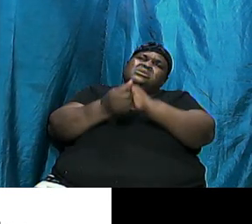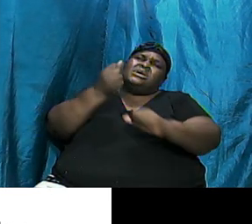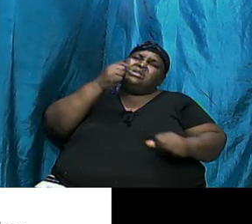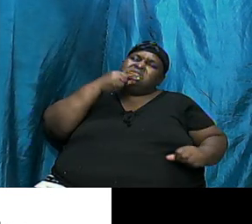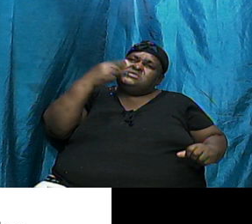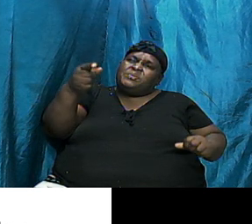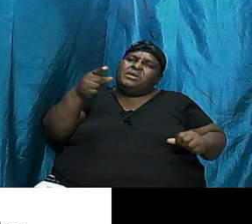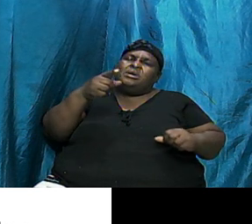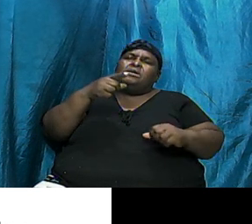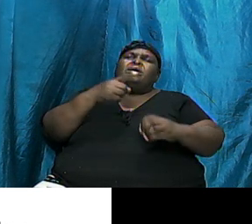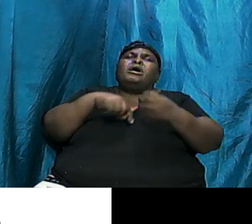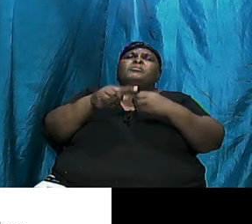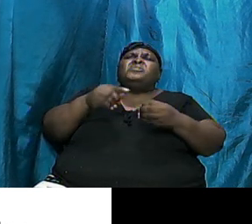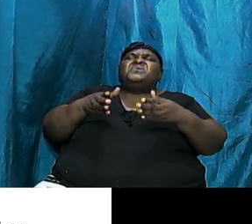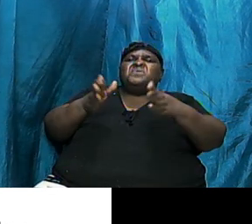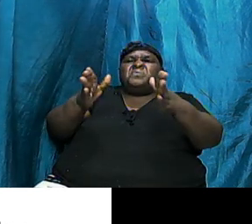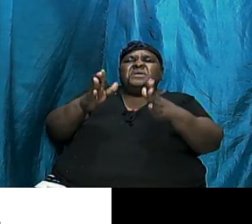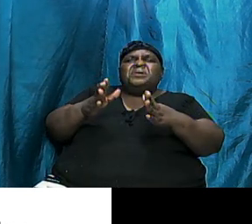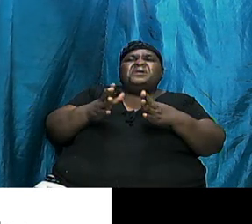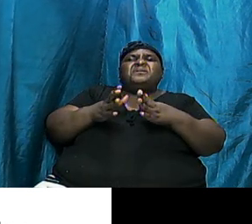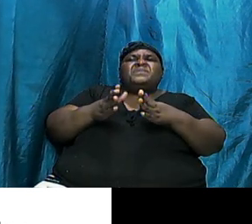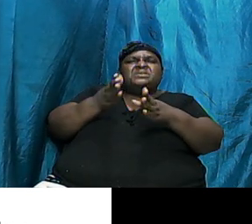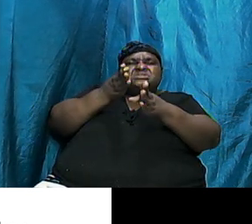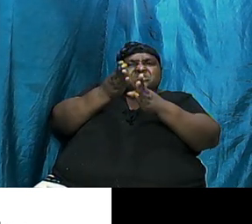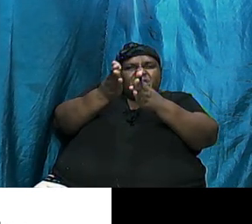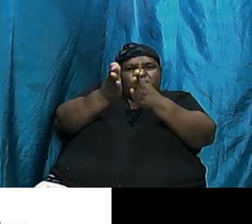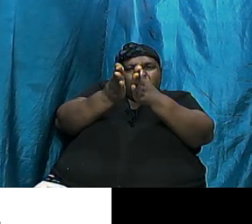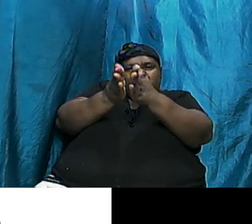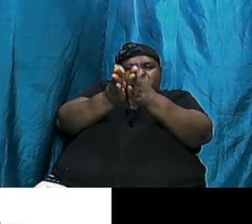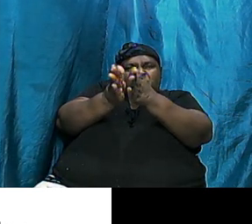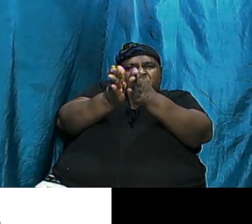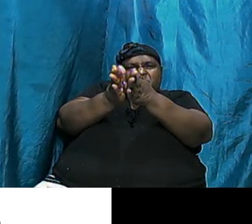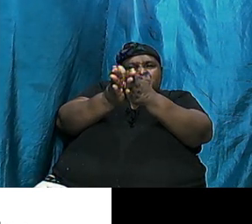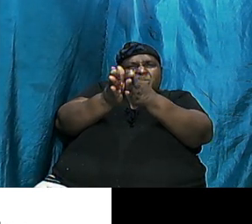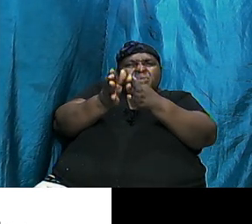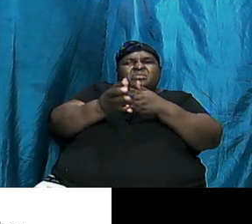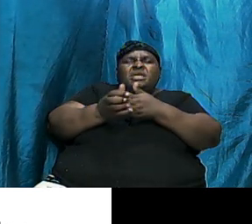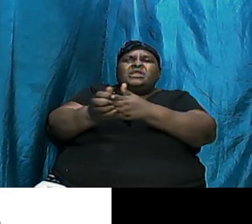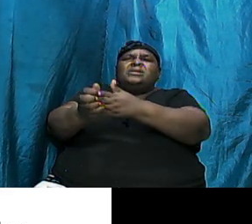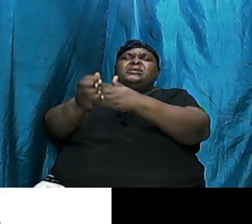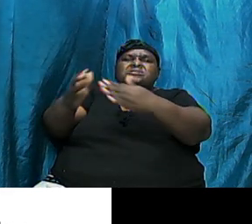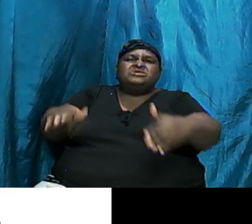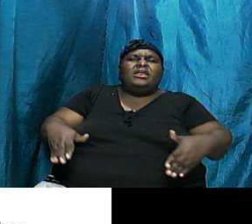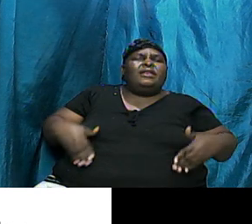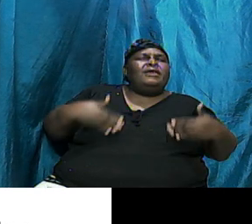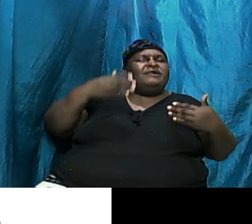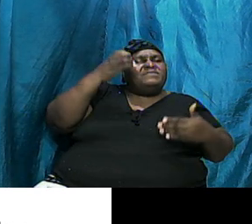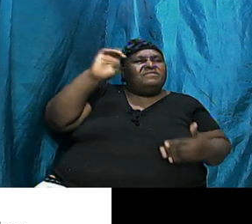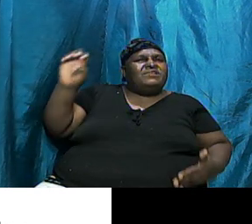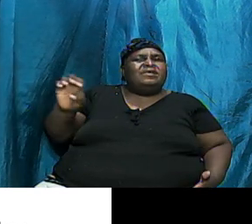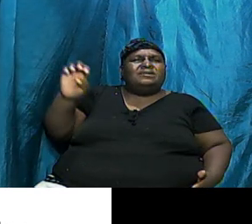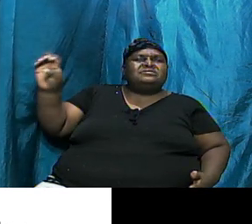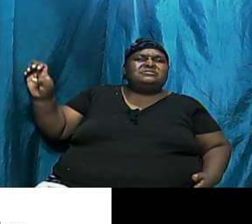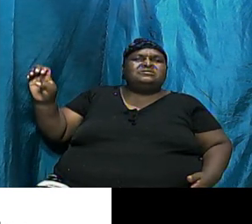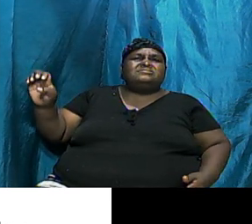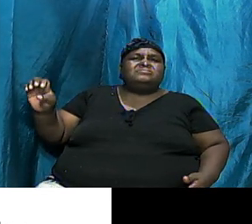everlasting. It is the same thing we are seeing here. Out of a large group.